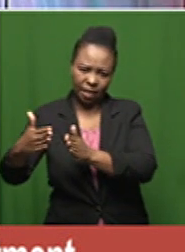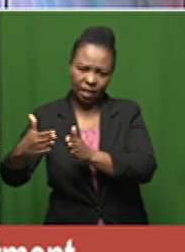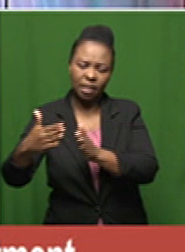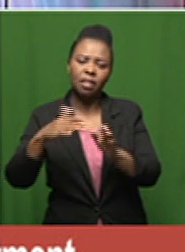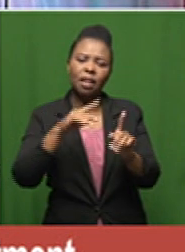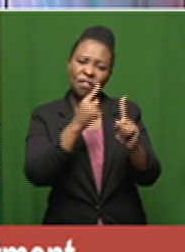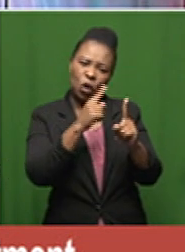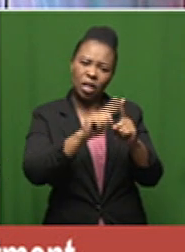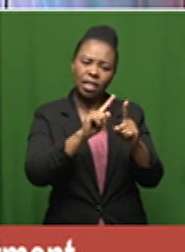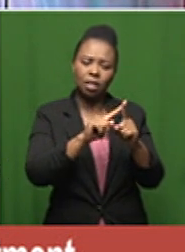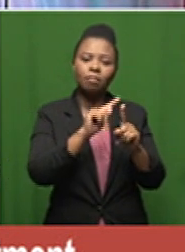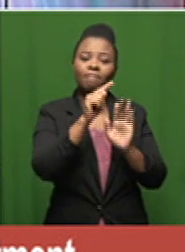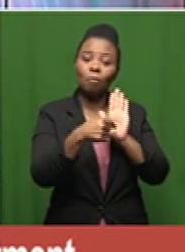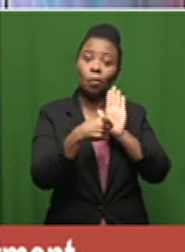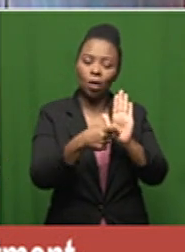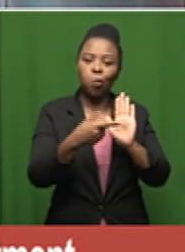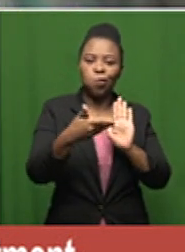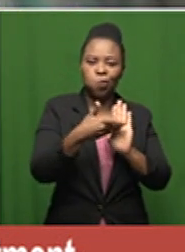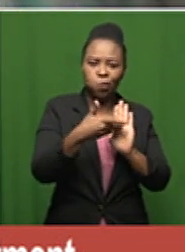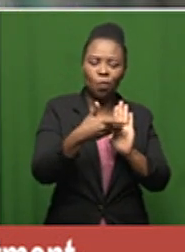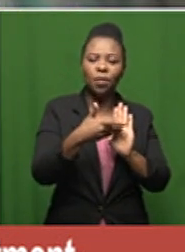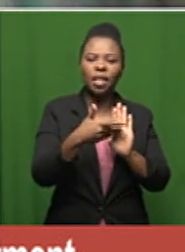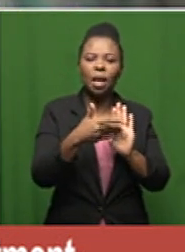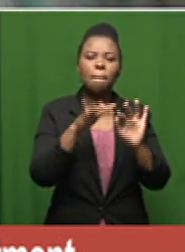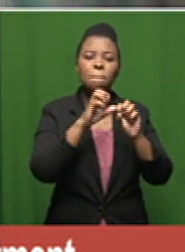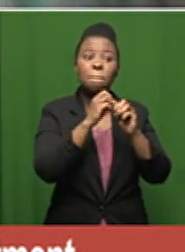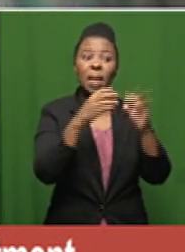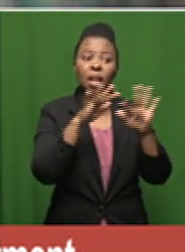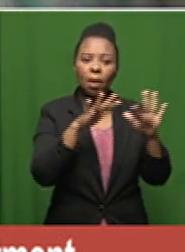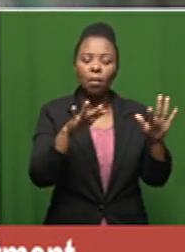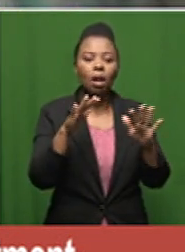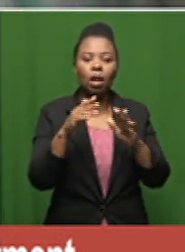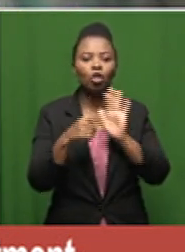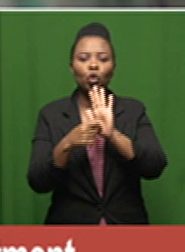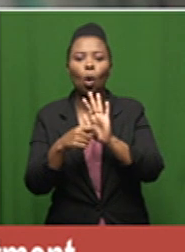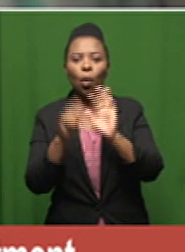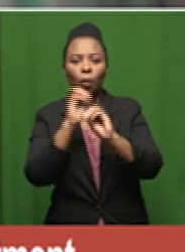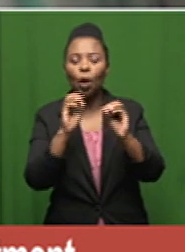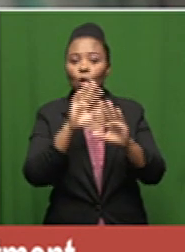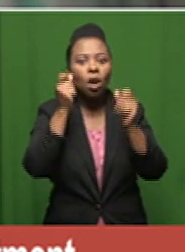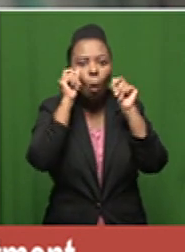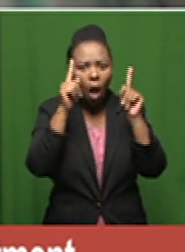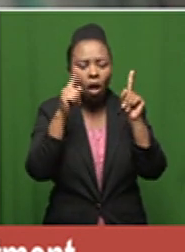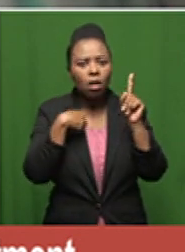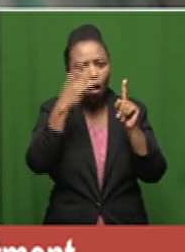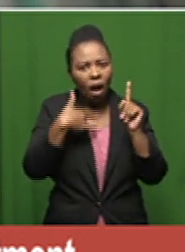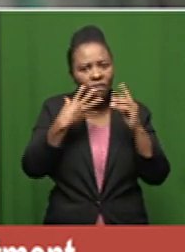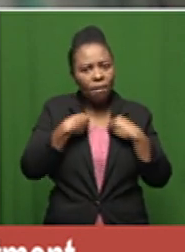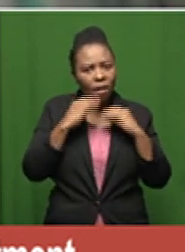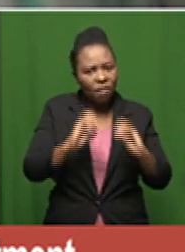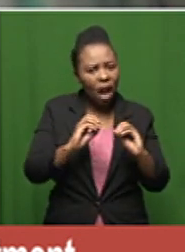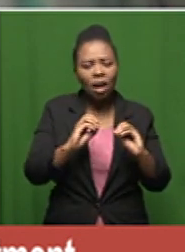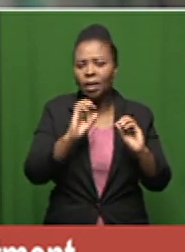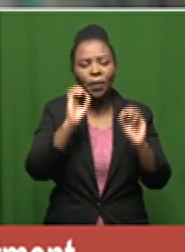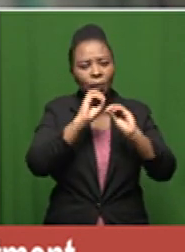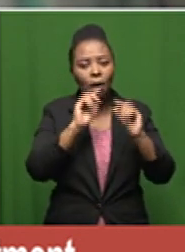who are symptomatic remember a large number of people are entirely asymptomatic and are unaware that they ever had the disease so if we